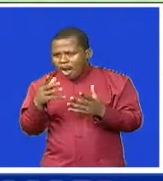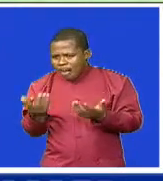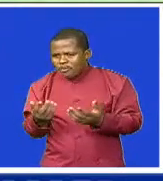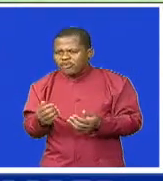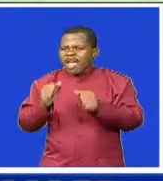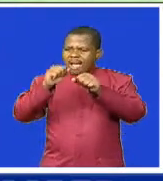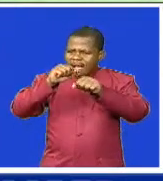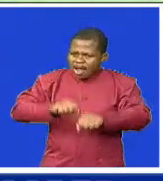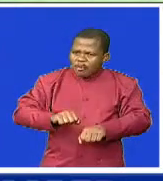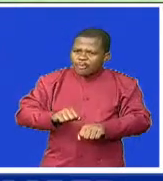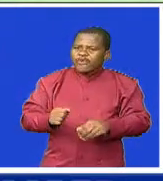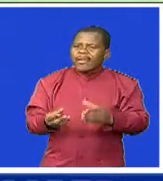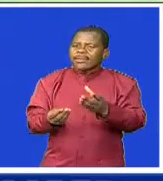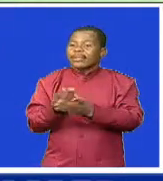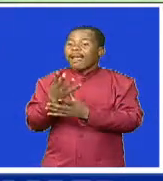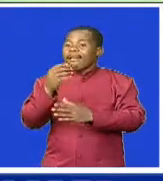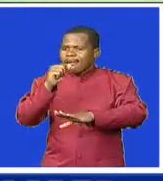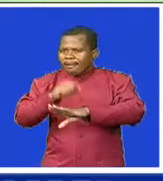proceed.